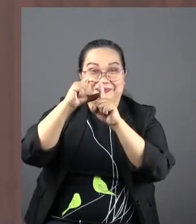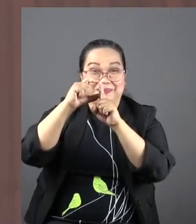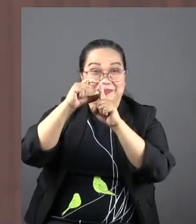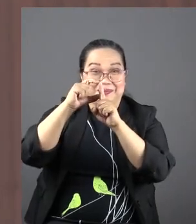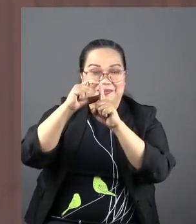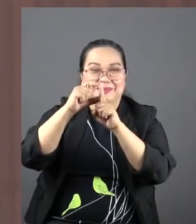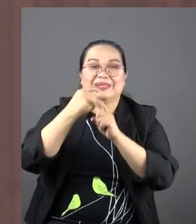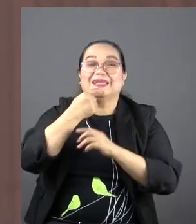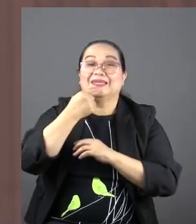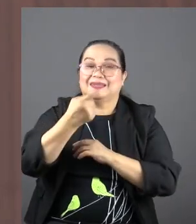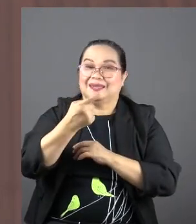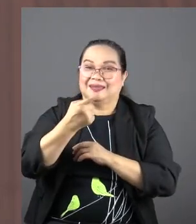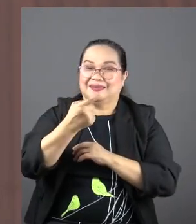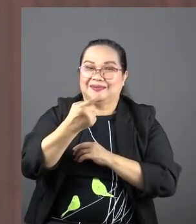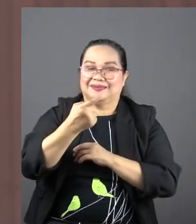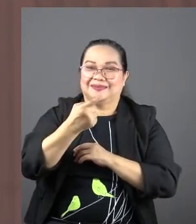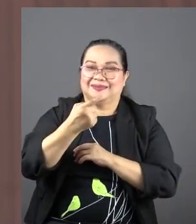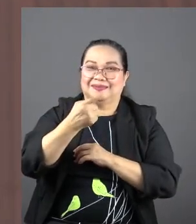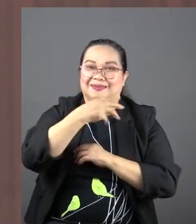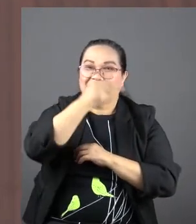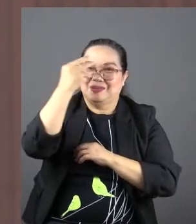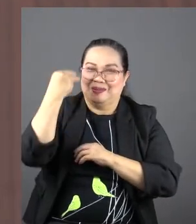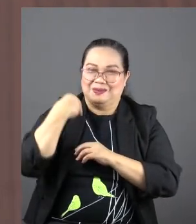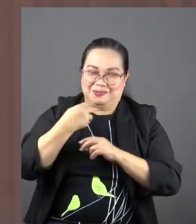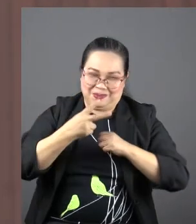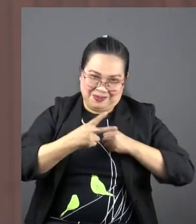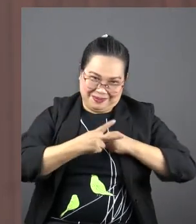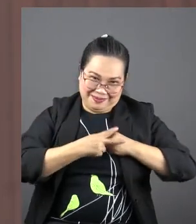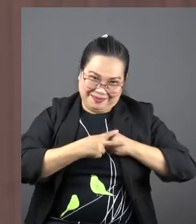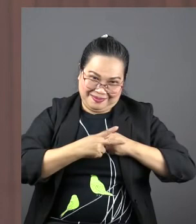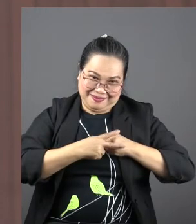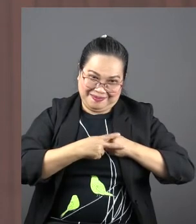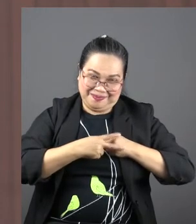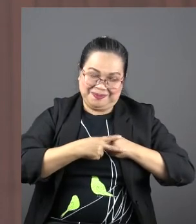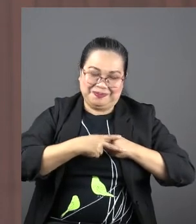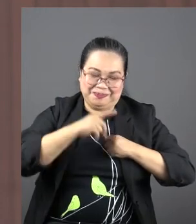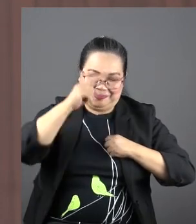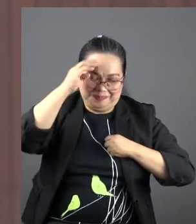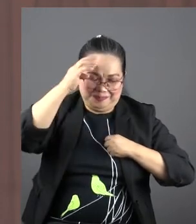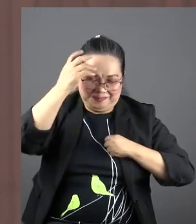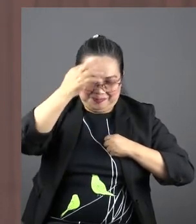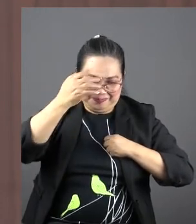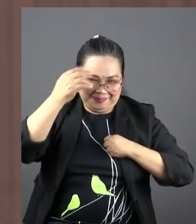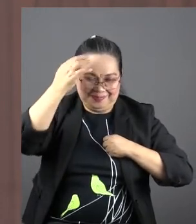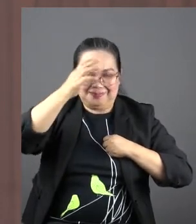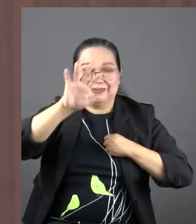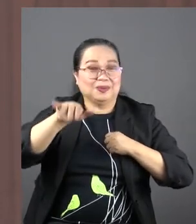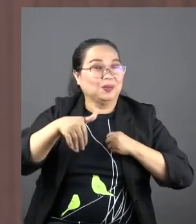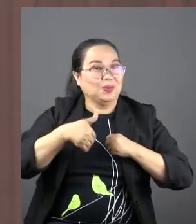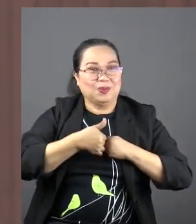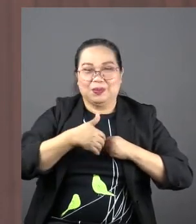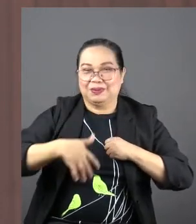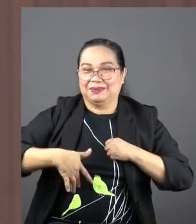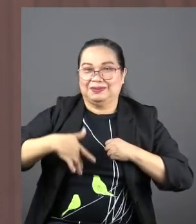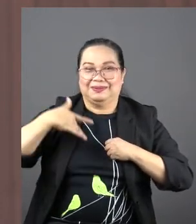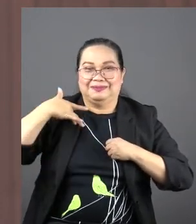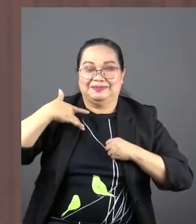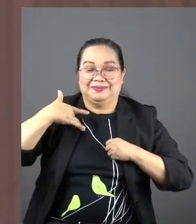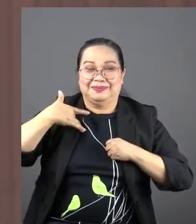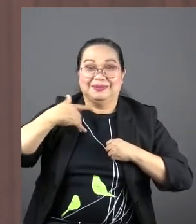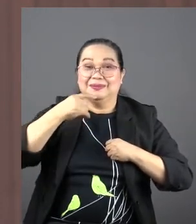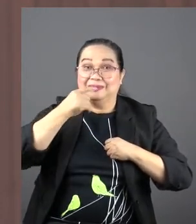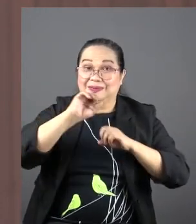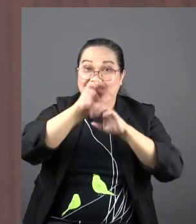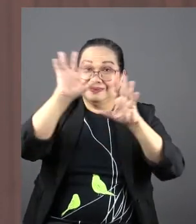It says, she kept these things in her heart. She probably did all her life. May I be